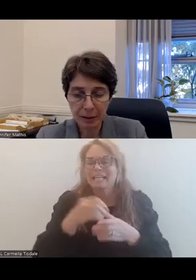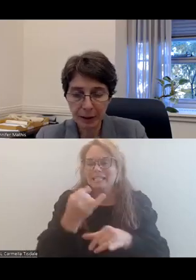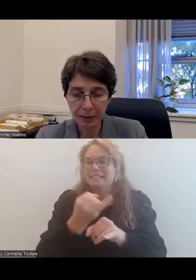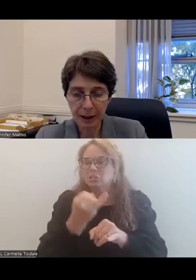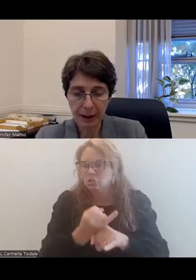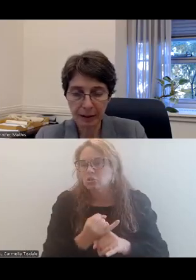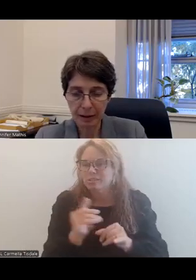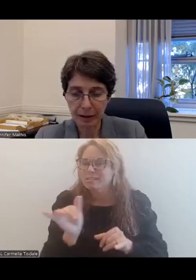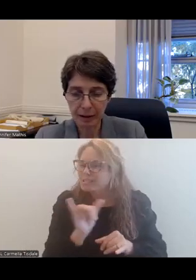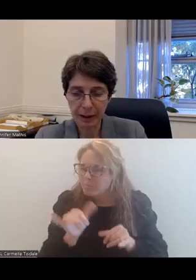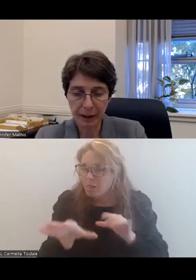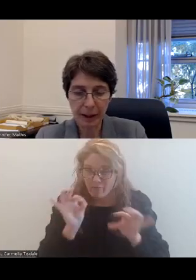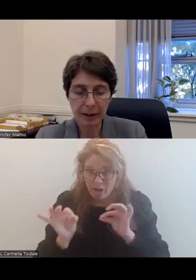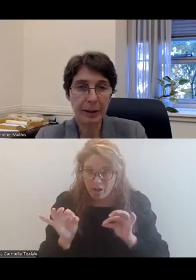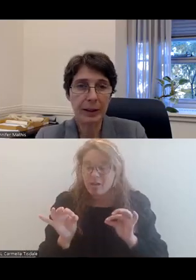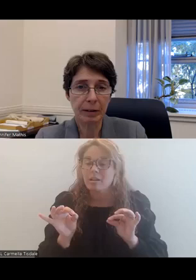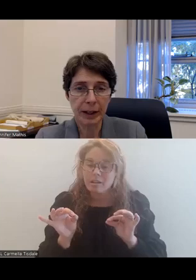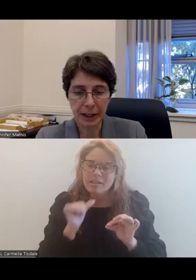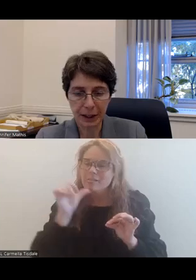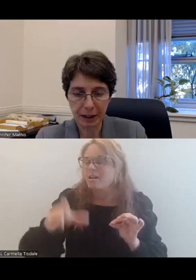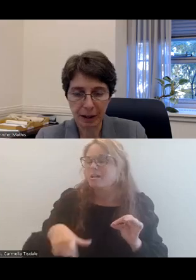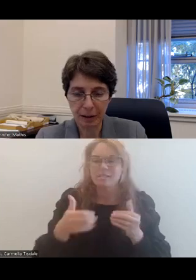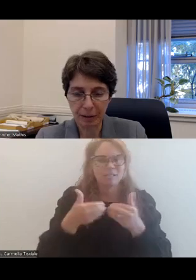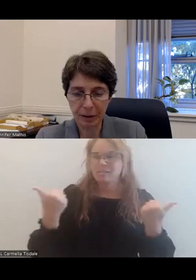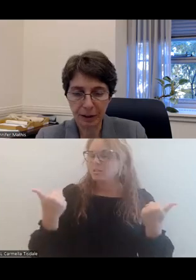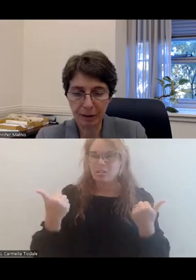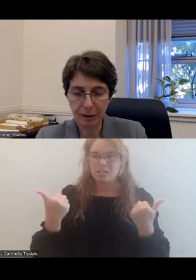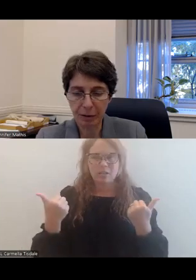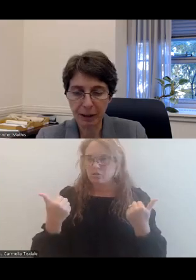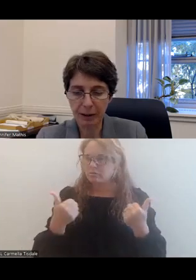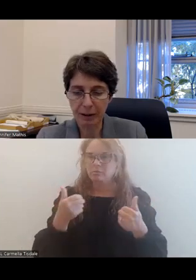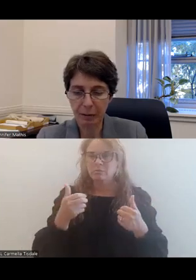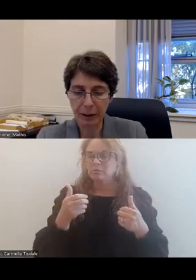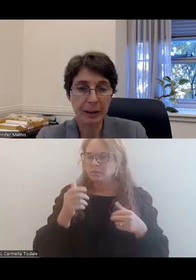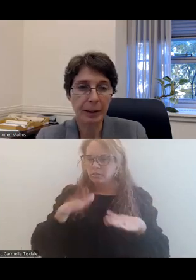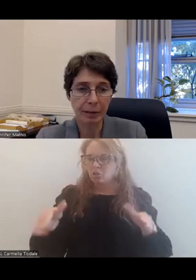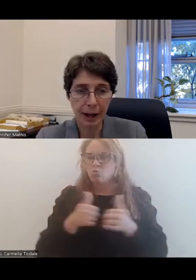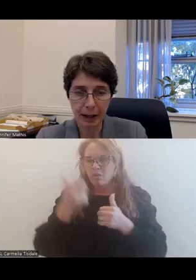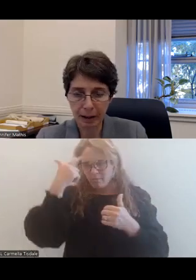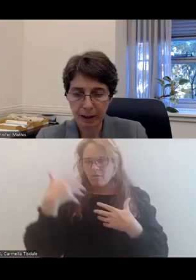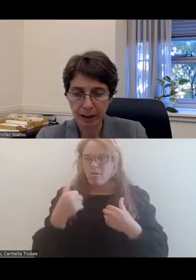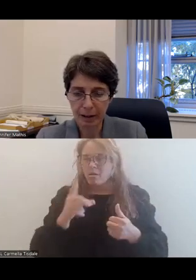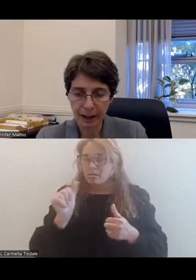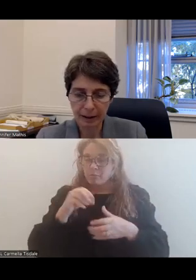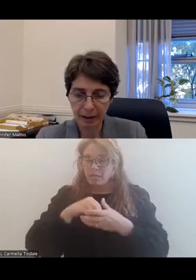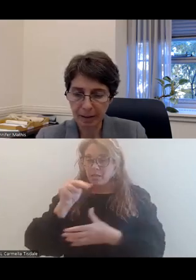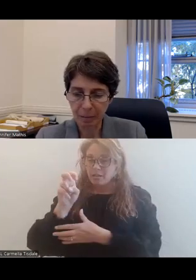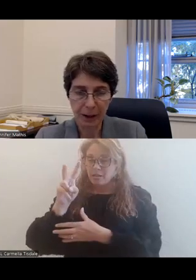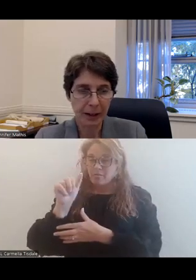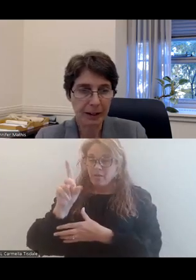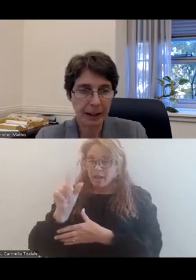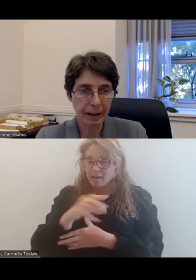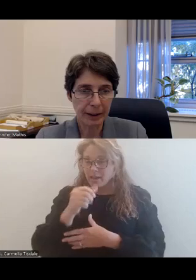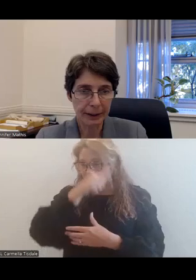We made similar findings concerning the unnecessary segregation of children with mental health disabilities in Nevada and Alaska.